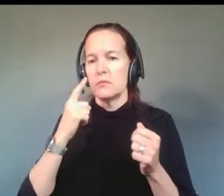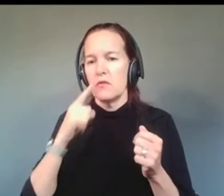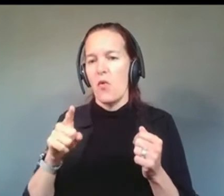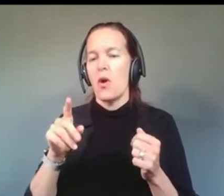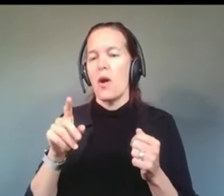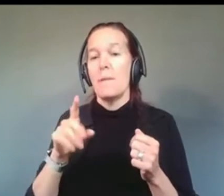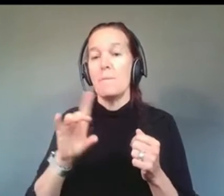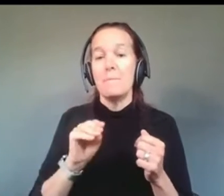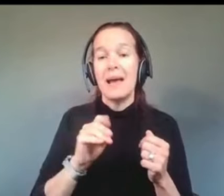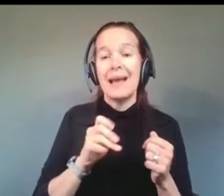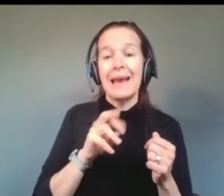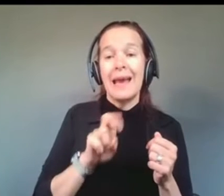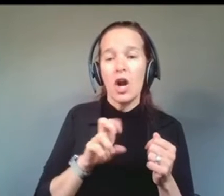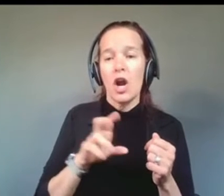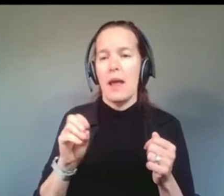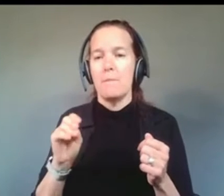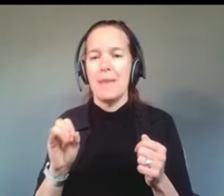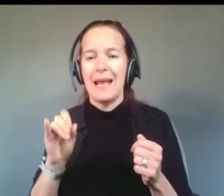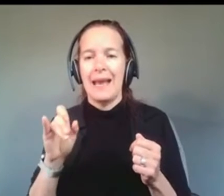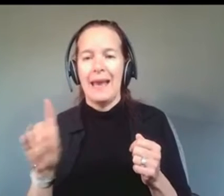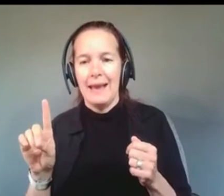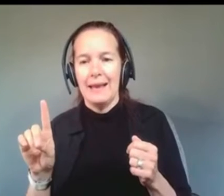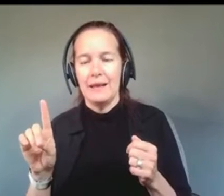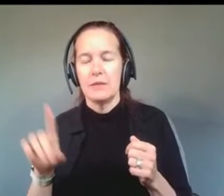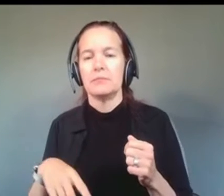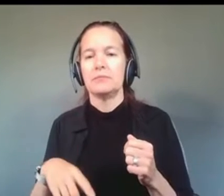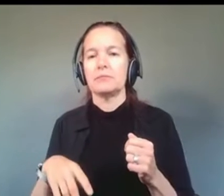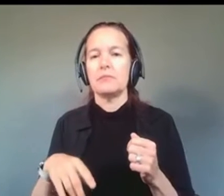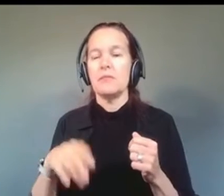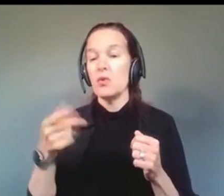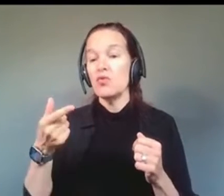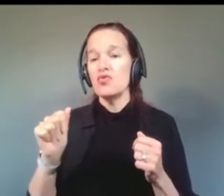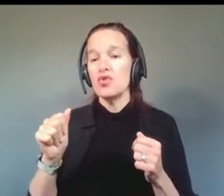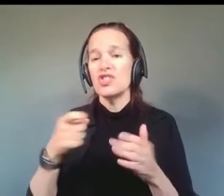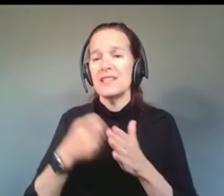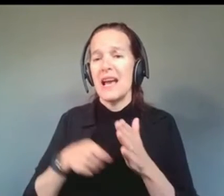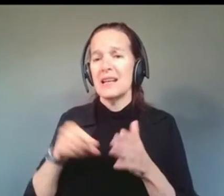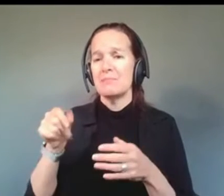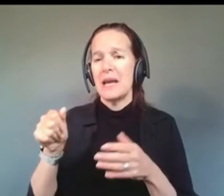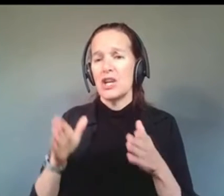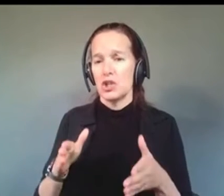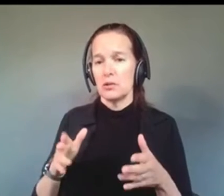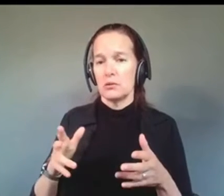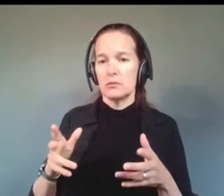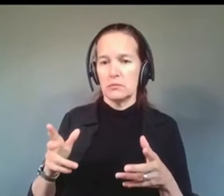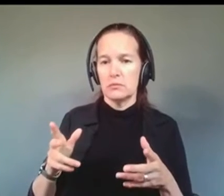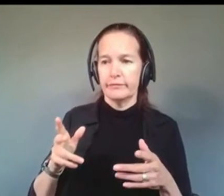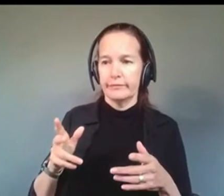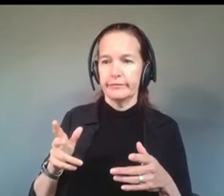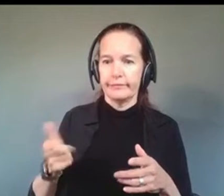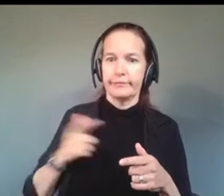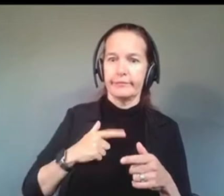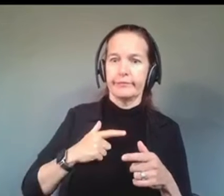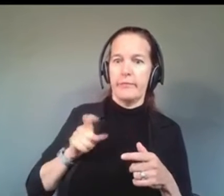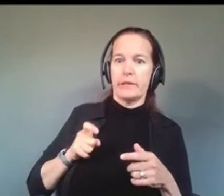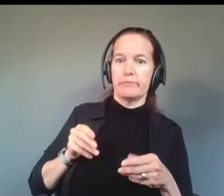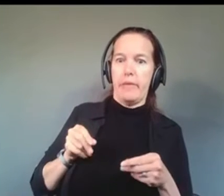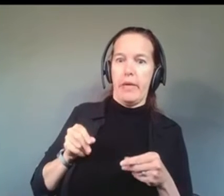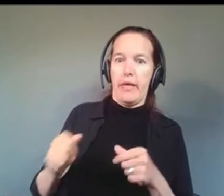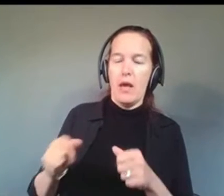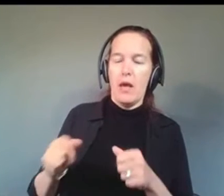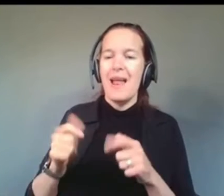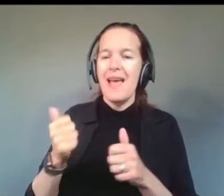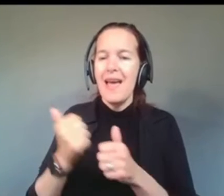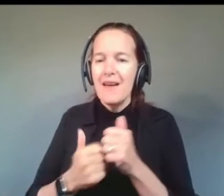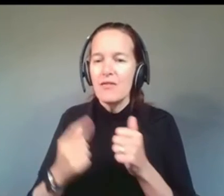Not only are Georgia taxpayers bearing these price hikes, these high costs are also passed along to everyone with